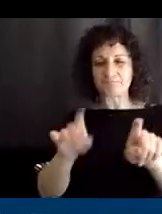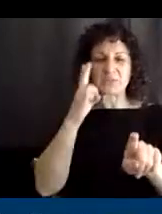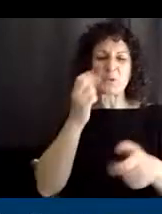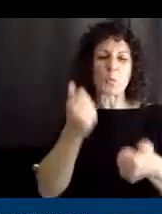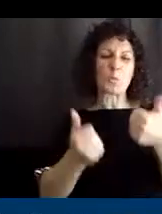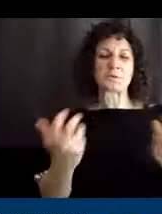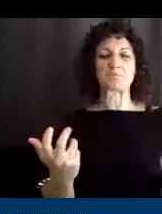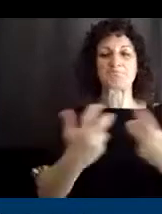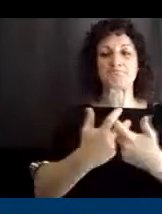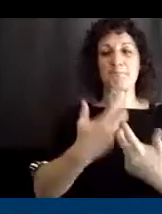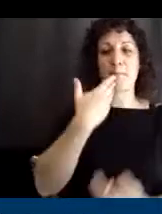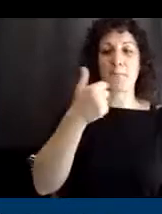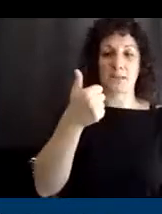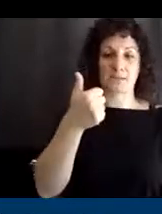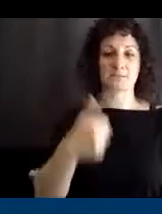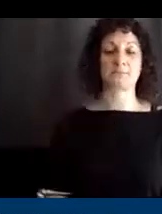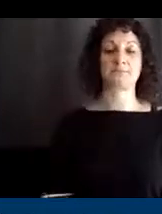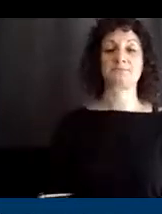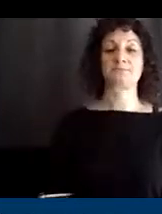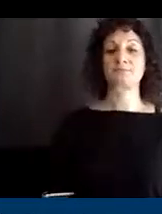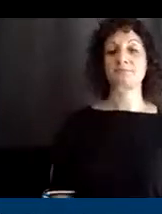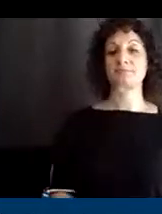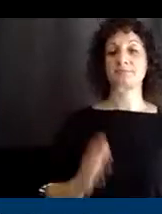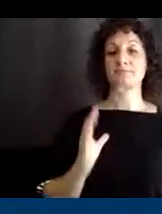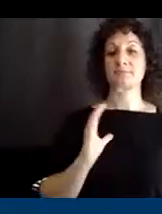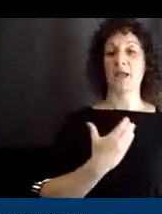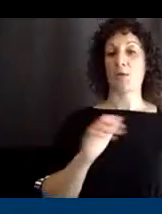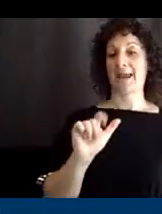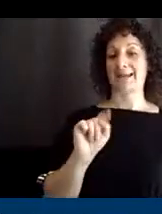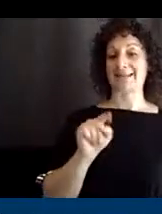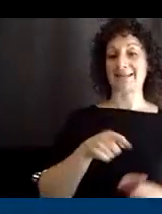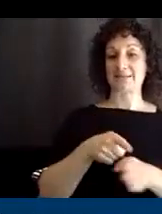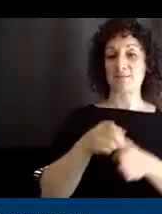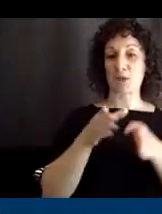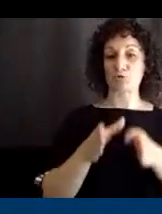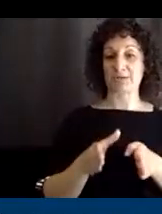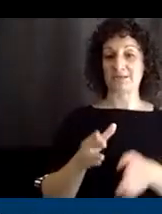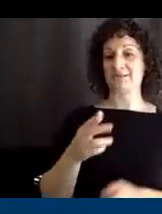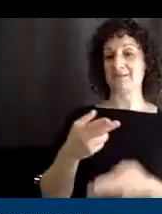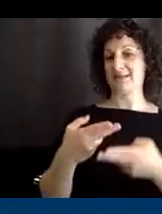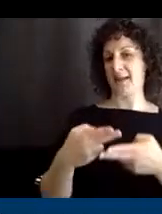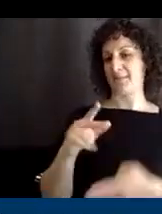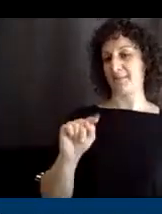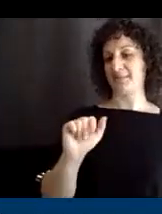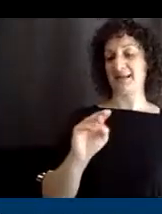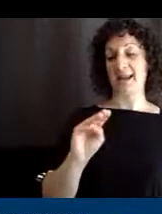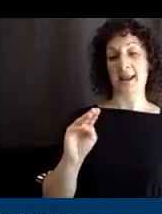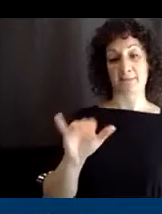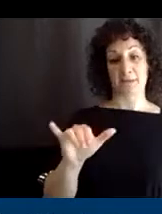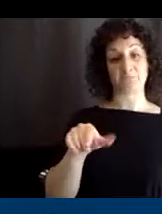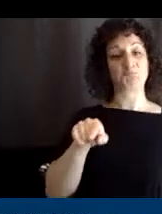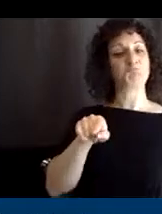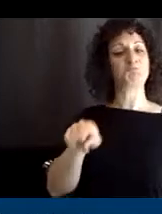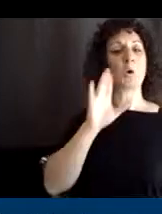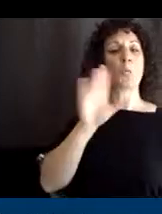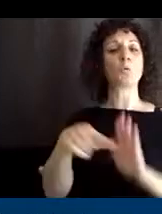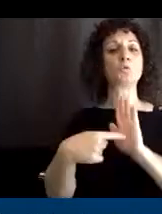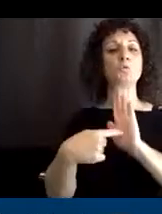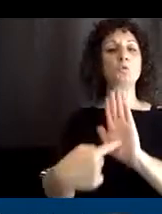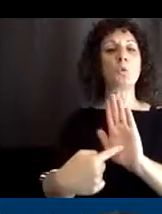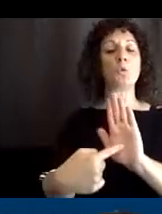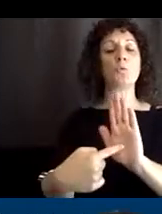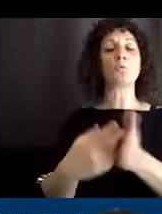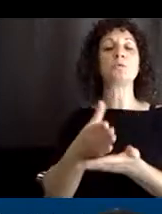So, Tammy, who is our AT specialist in the Charlotte office, is going to demo some switched activated